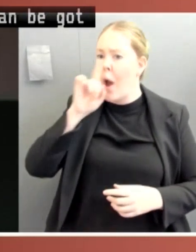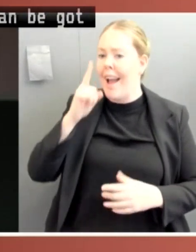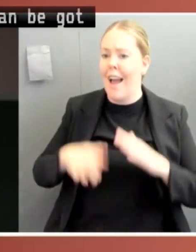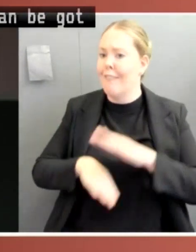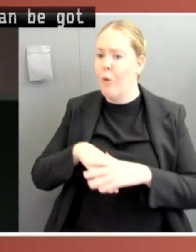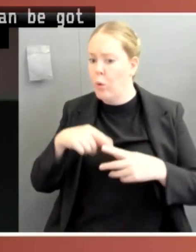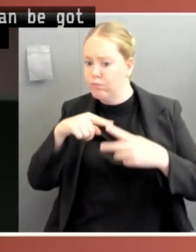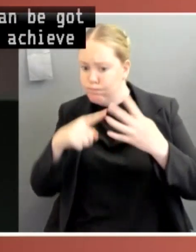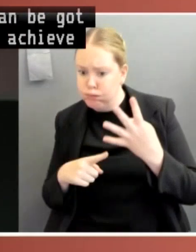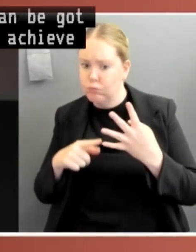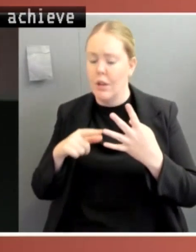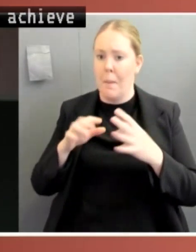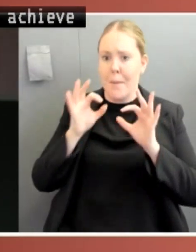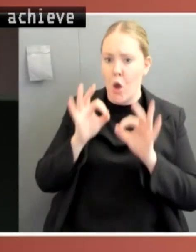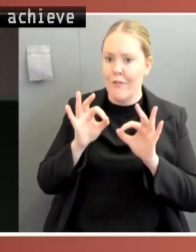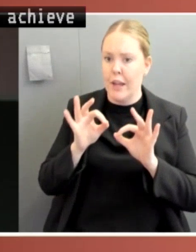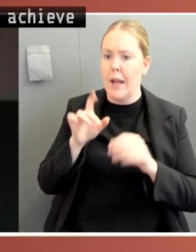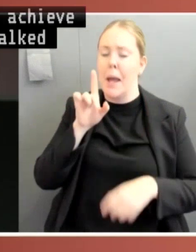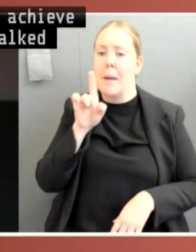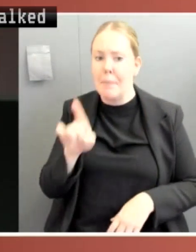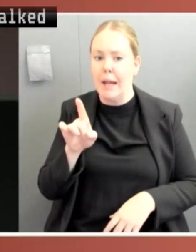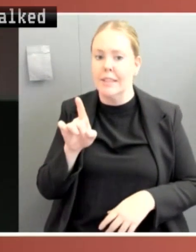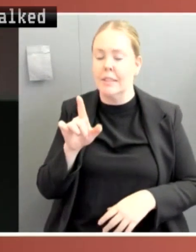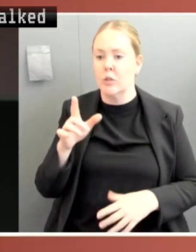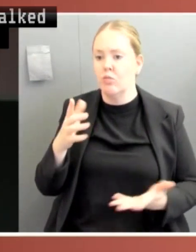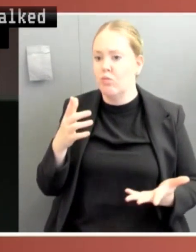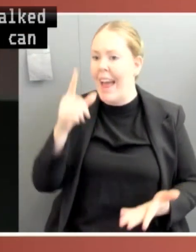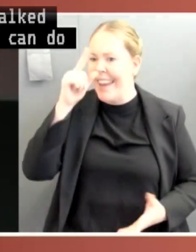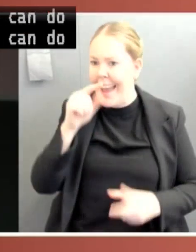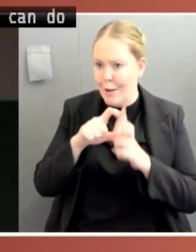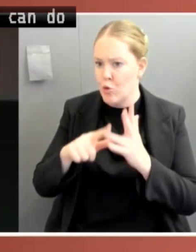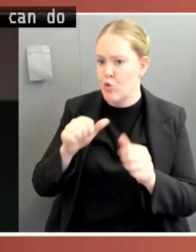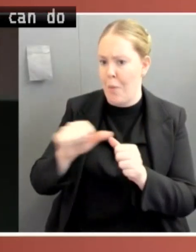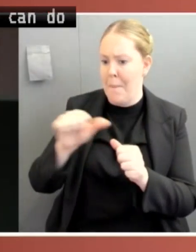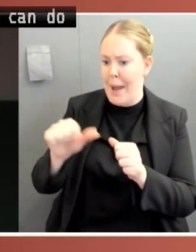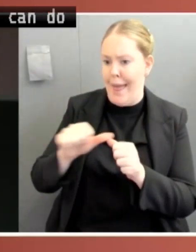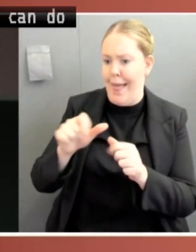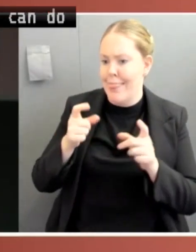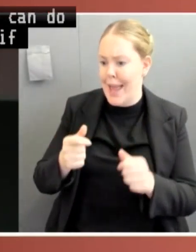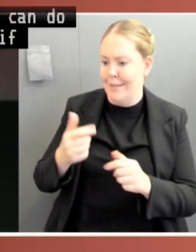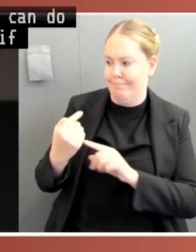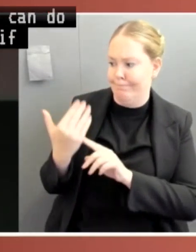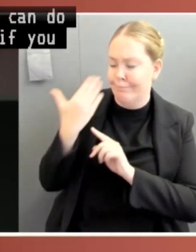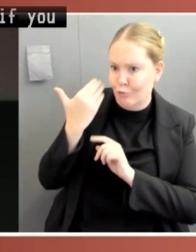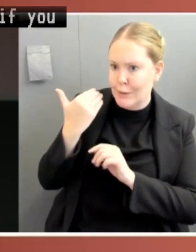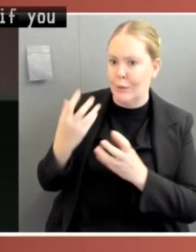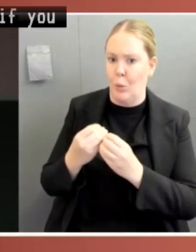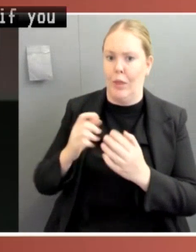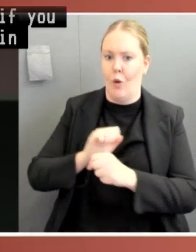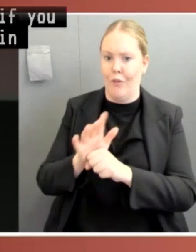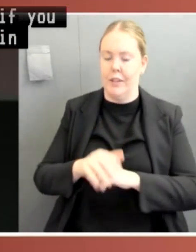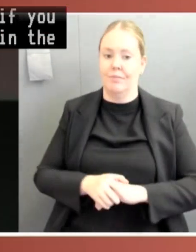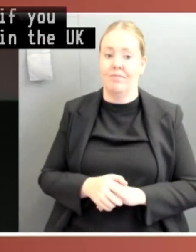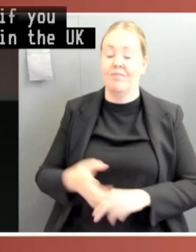about, there's no doubt it can do much better. And in fact, if you look at other Parliaments in the UK and around the world, it's clear that